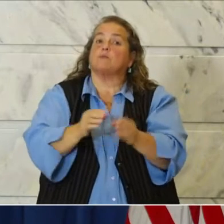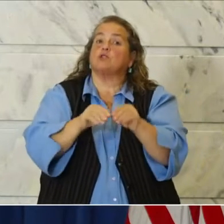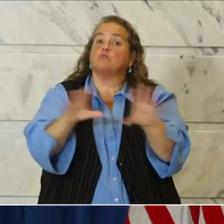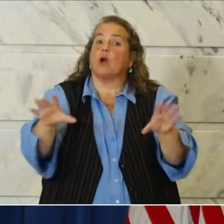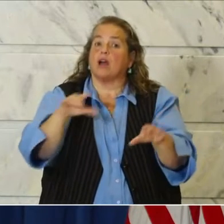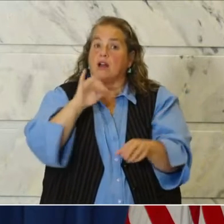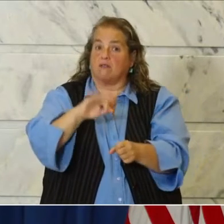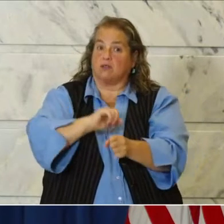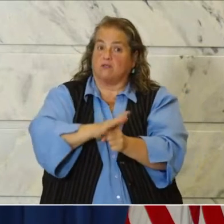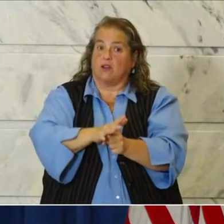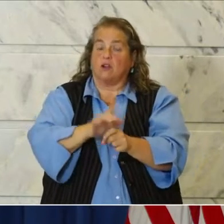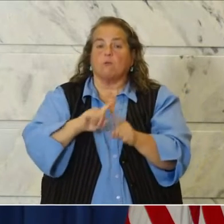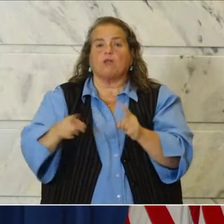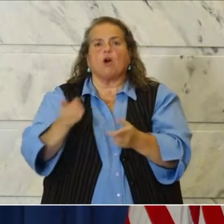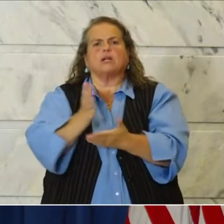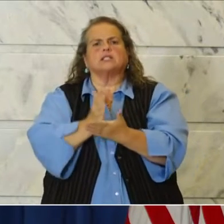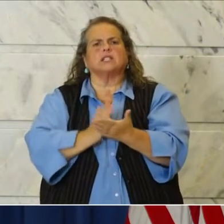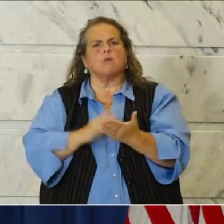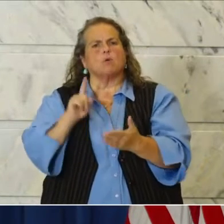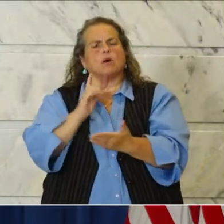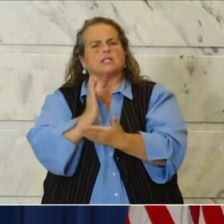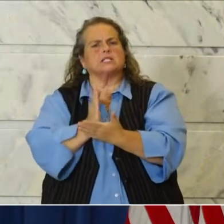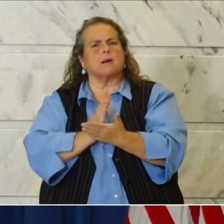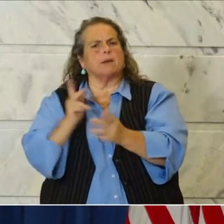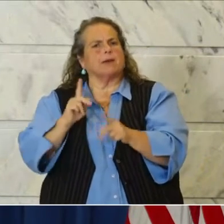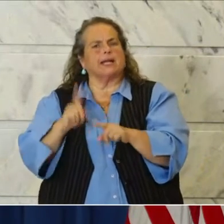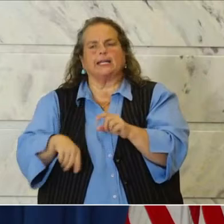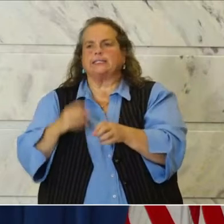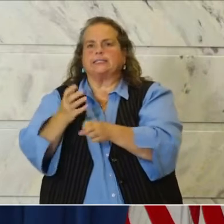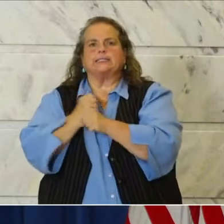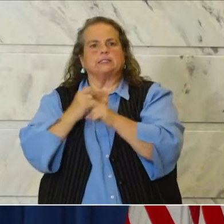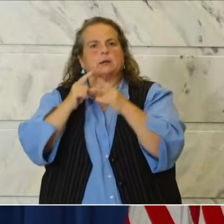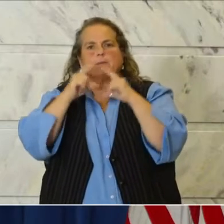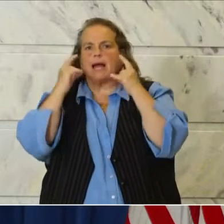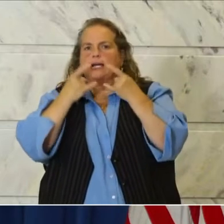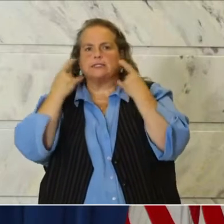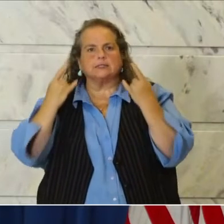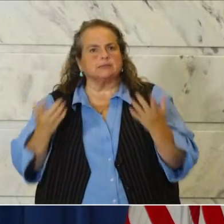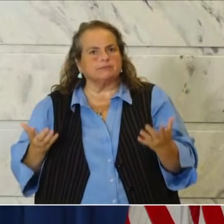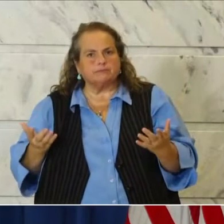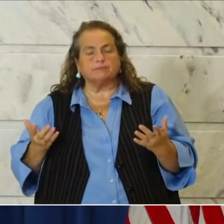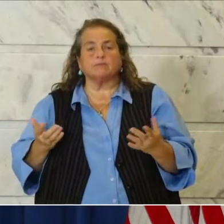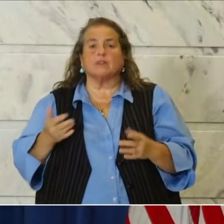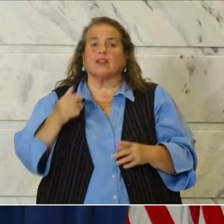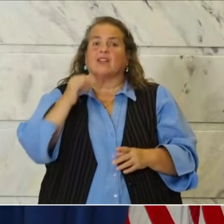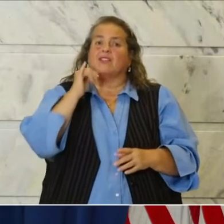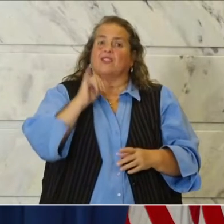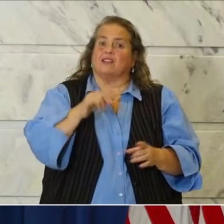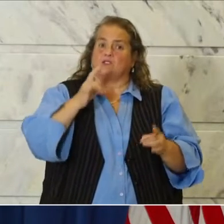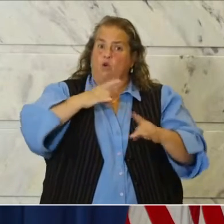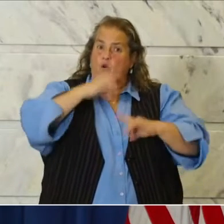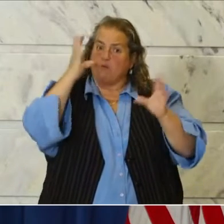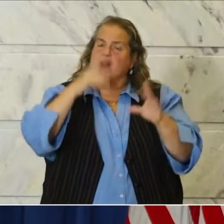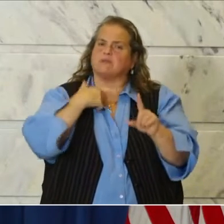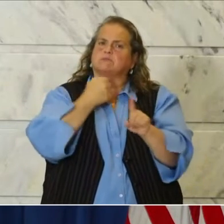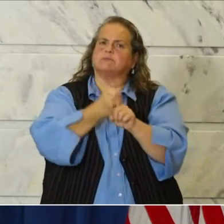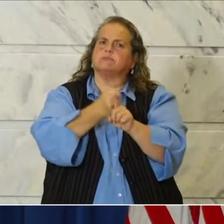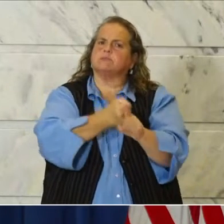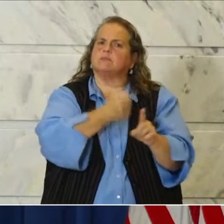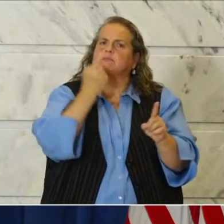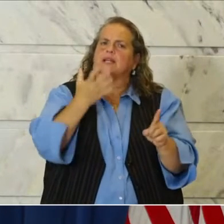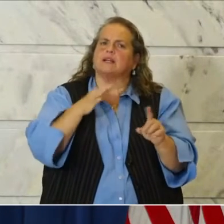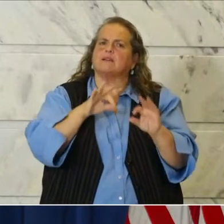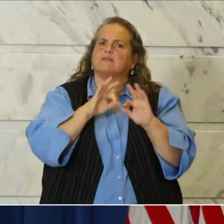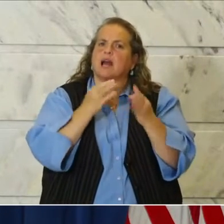where obtaining a mask may not be possible for everyone. This pandemic has impacted so many Kentucky families, and we must try to reduce